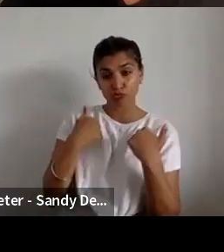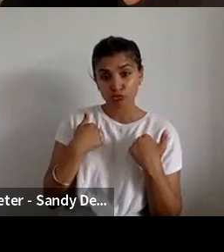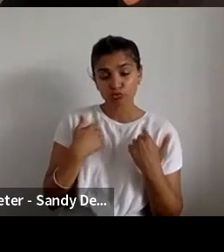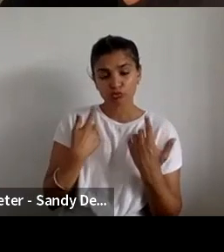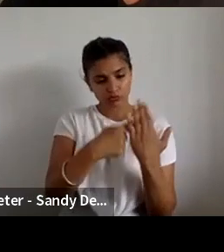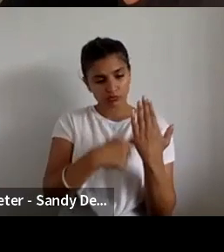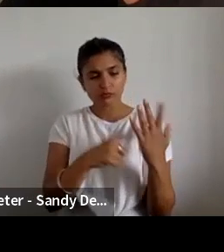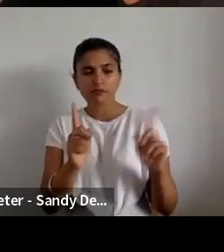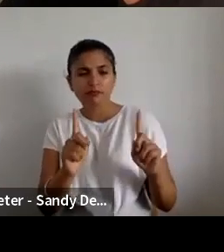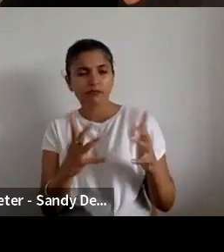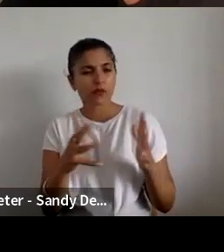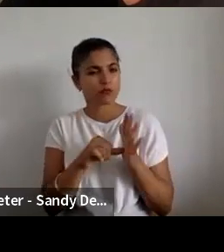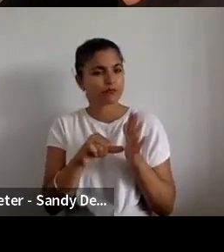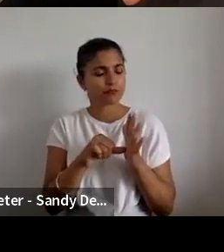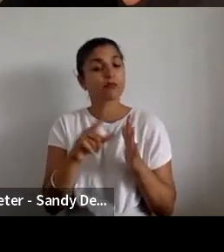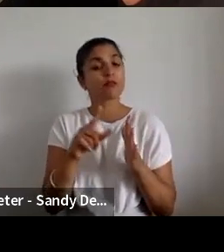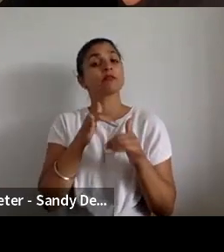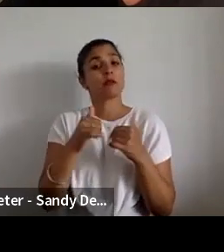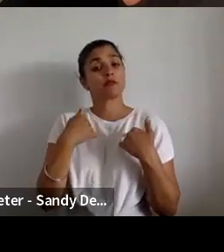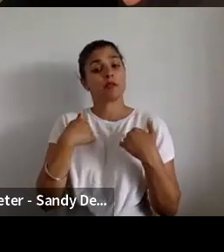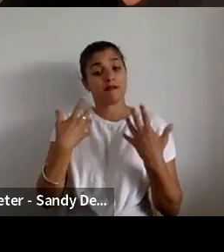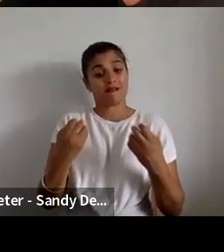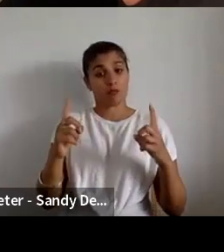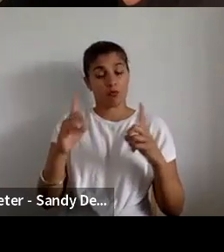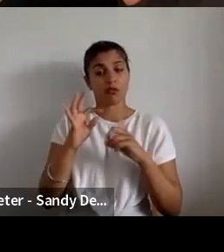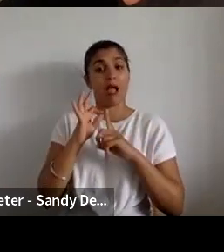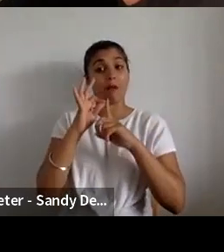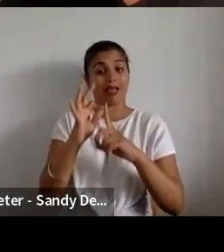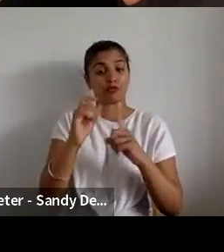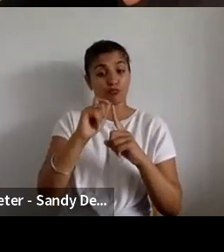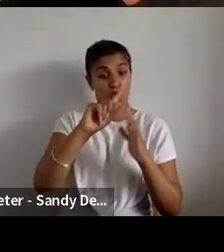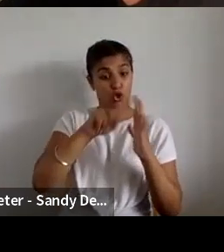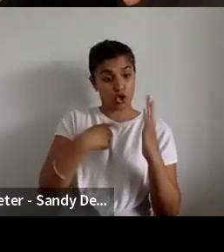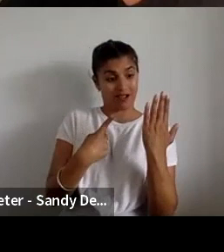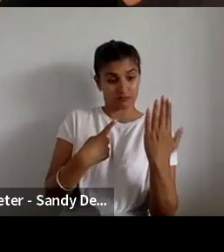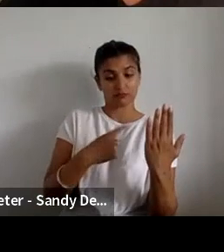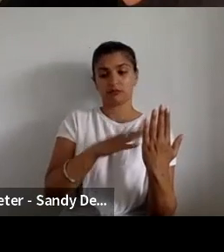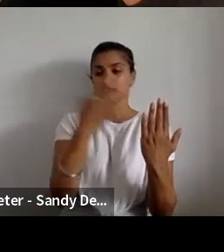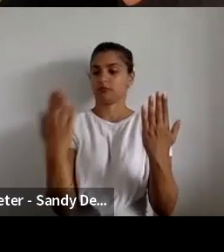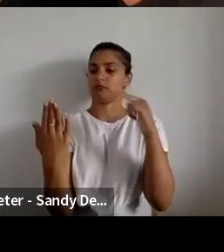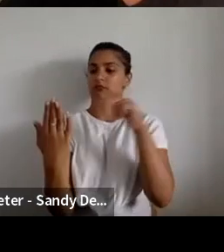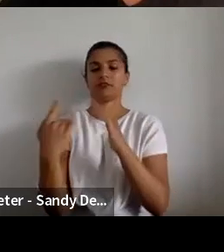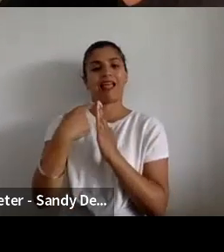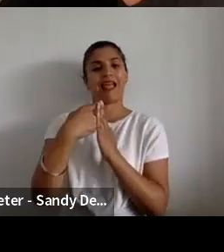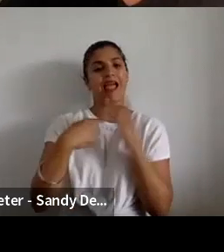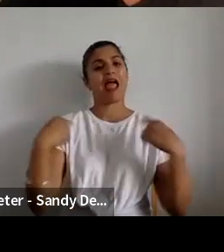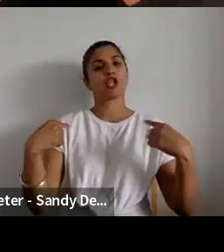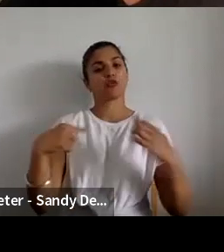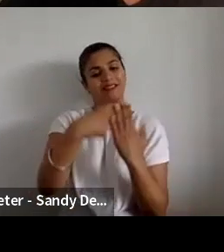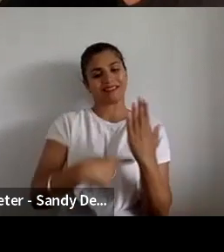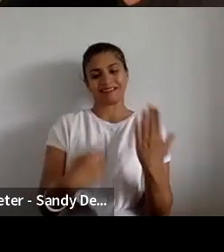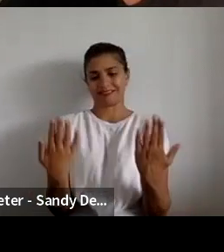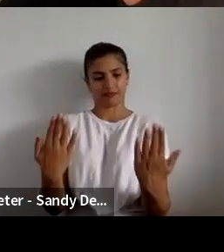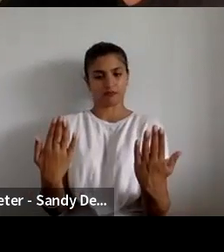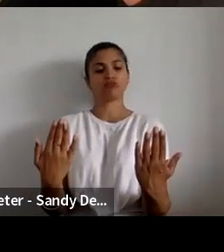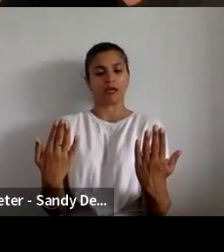a project application alongside eligibility. So we've got a lot more to look at in terms